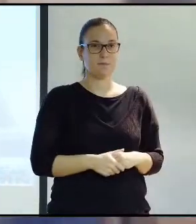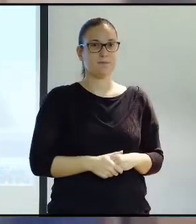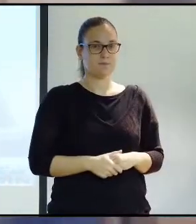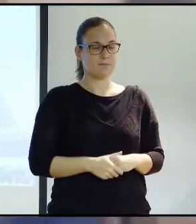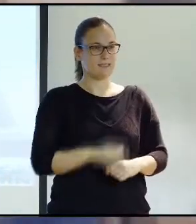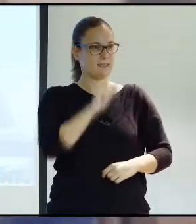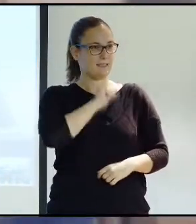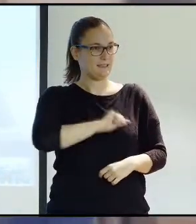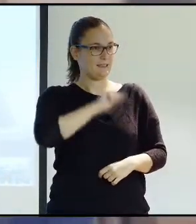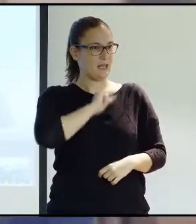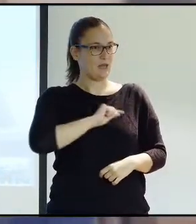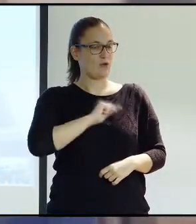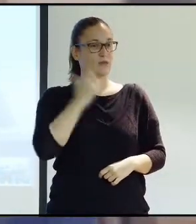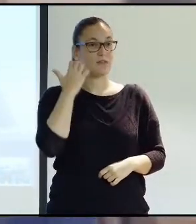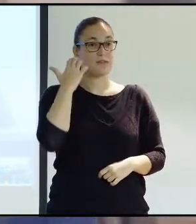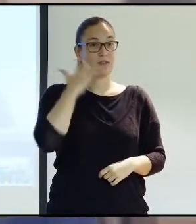on Independent Living.